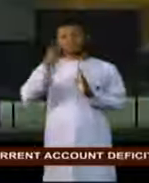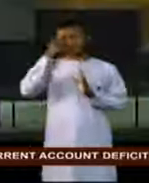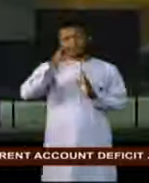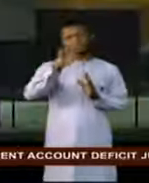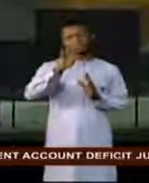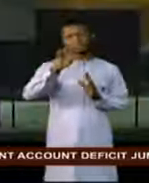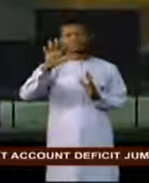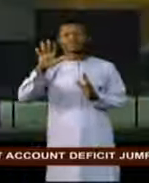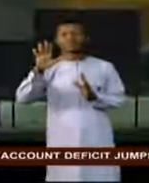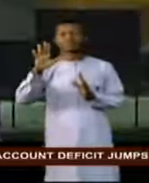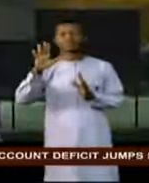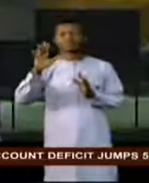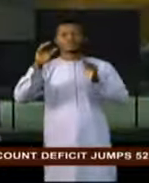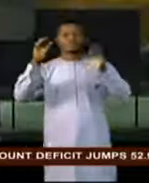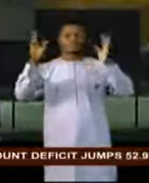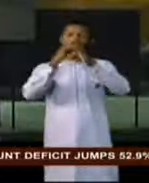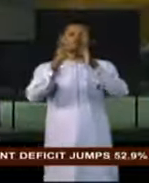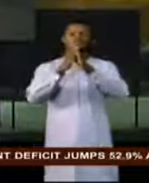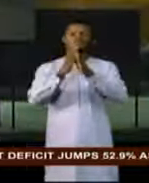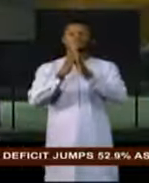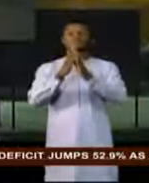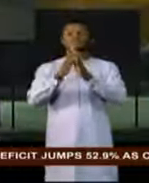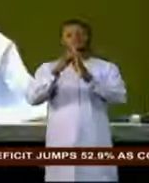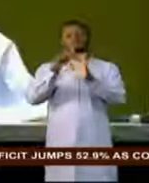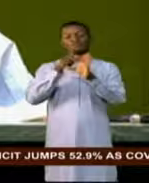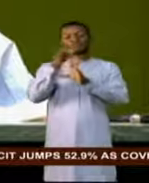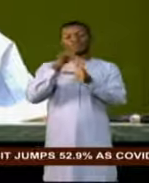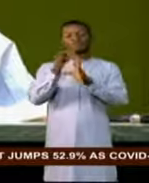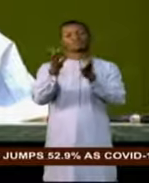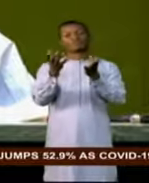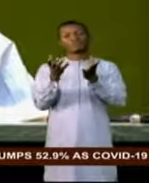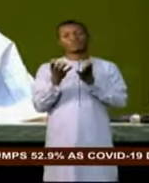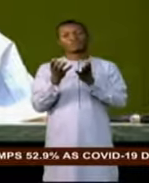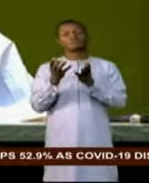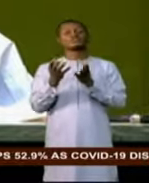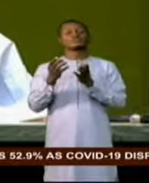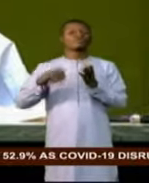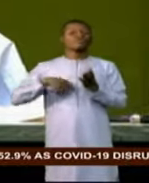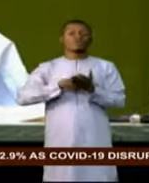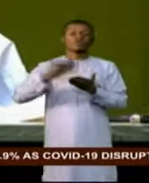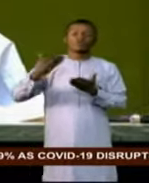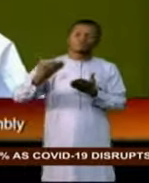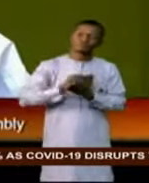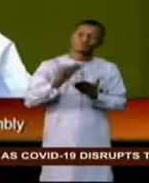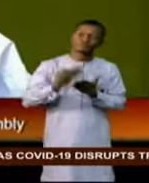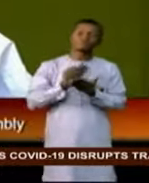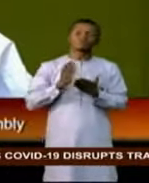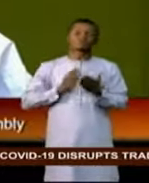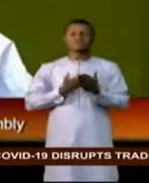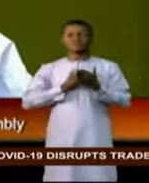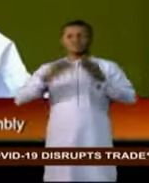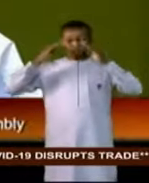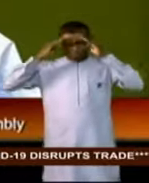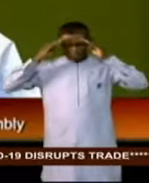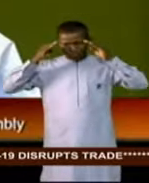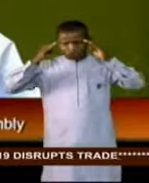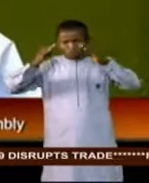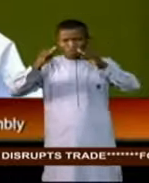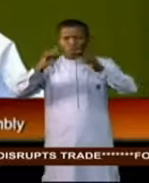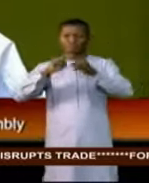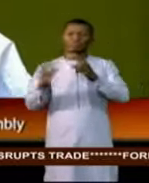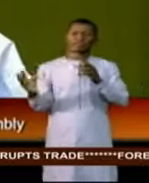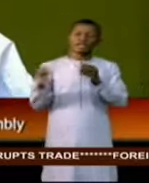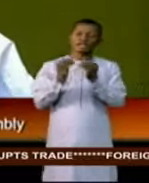these are the wishes of Professor Tijani Bandi. We must renew our commitment to its ideals and values. We must fashion